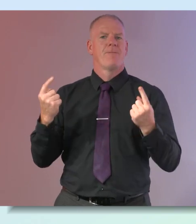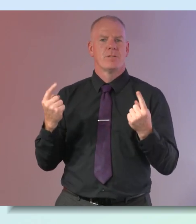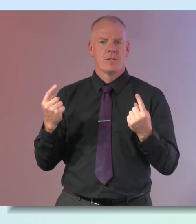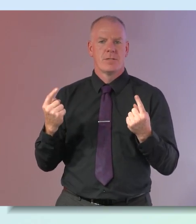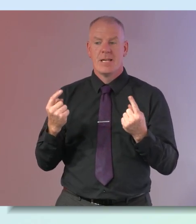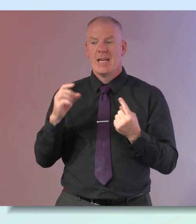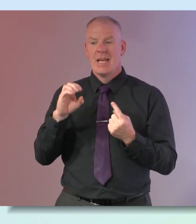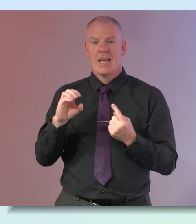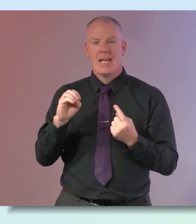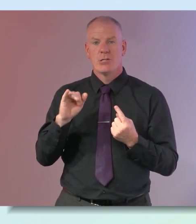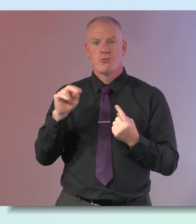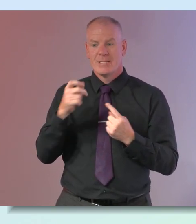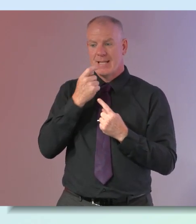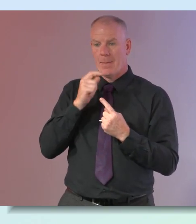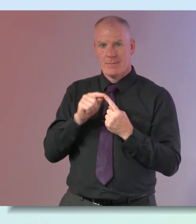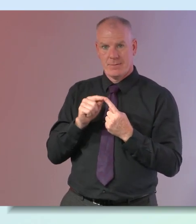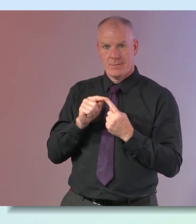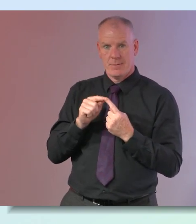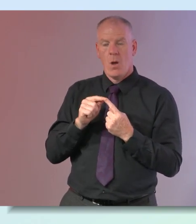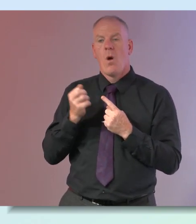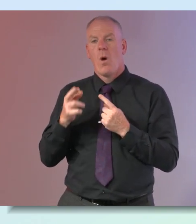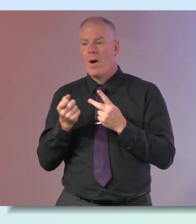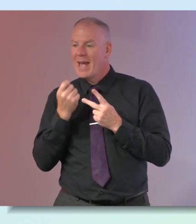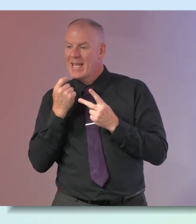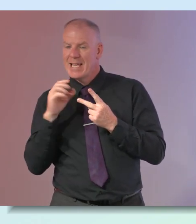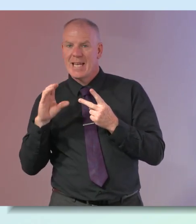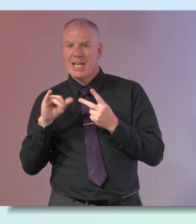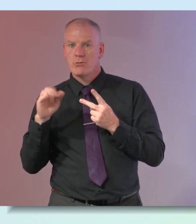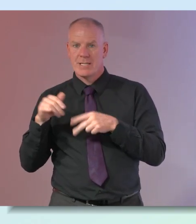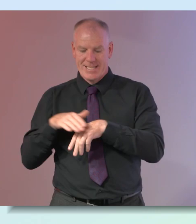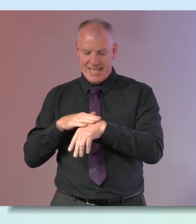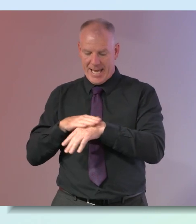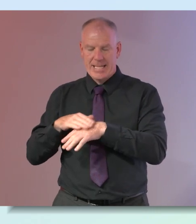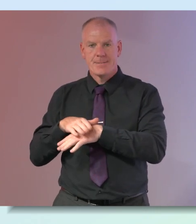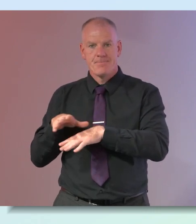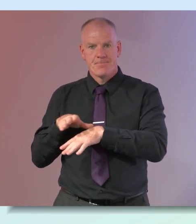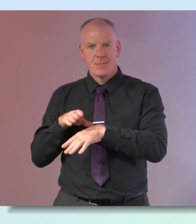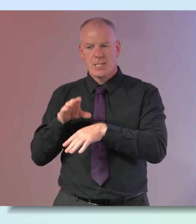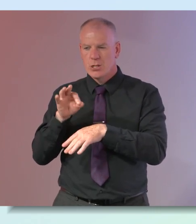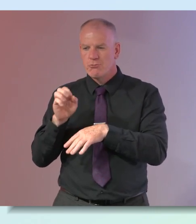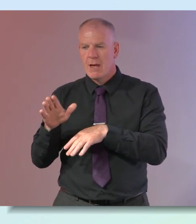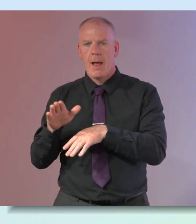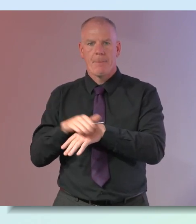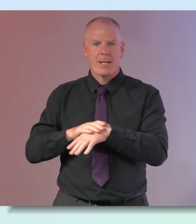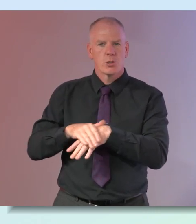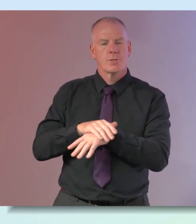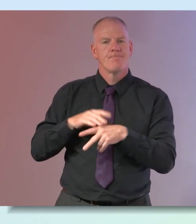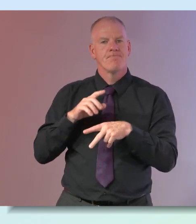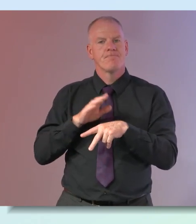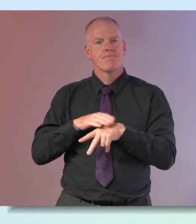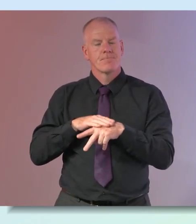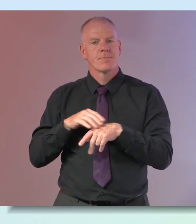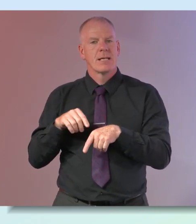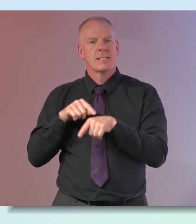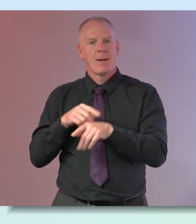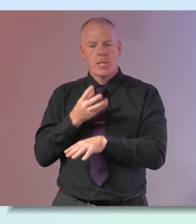taking estrogen in a tablet form and taking estrogen which is a skin-based product so whether a gel or a patch and that goes to the whole